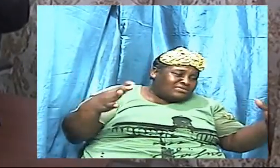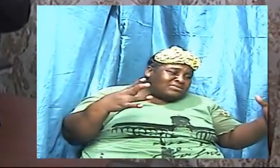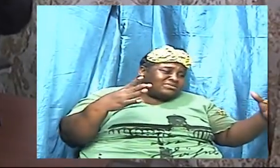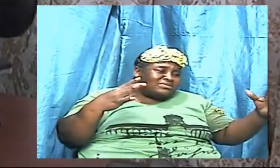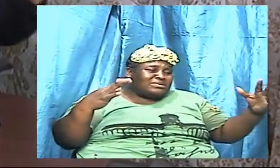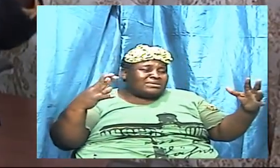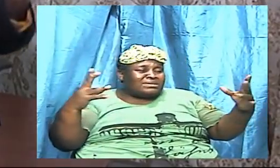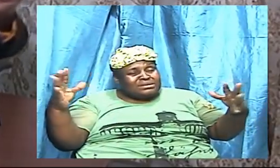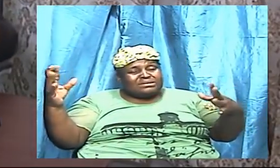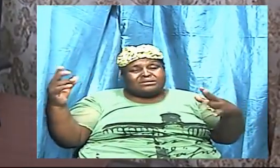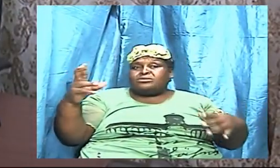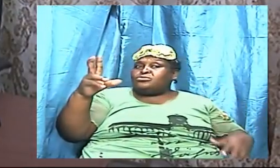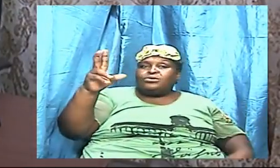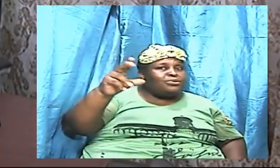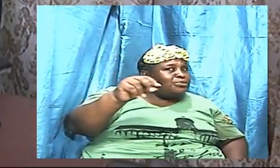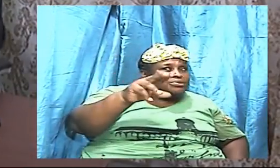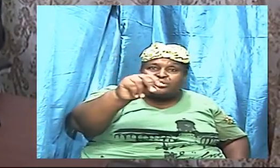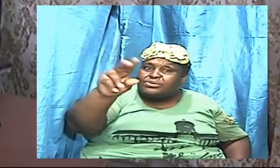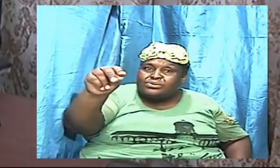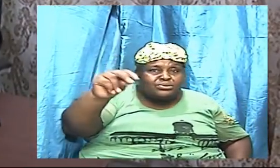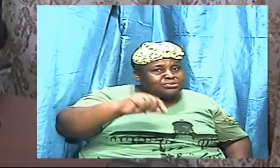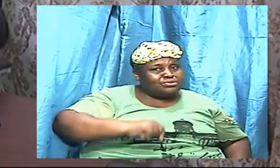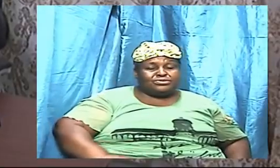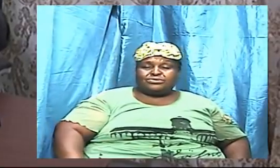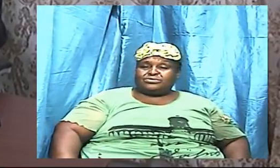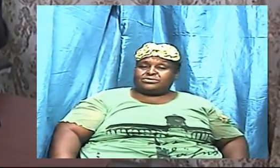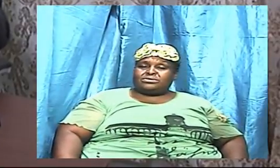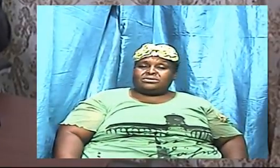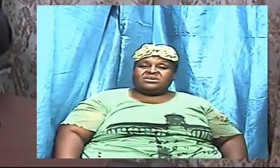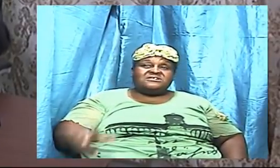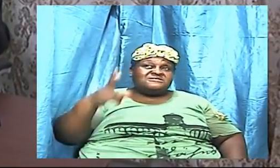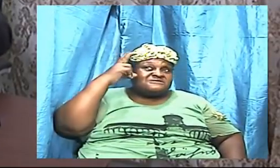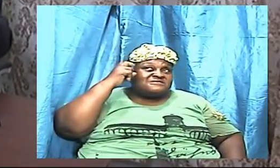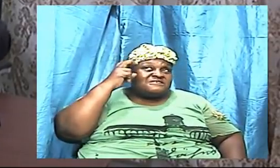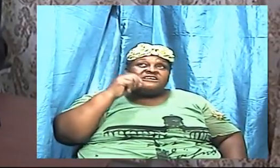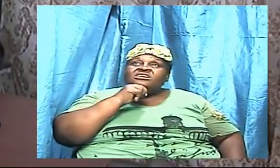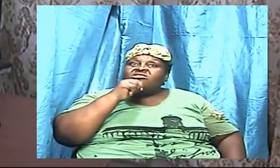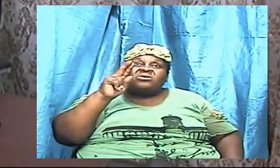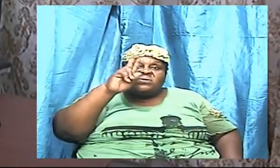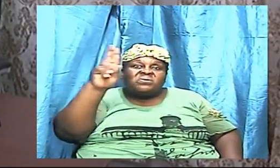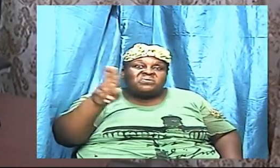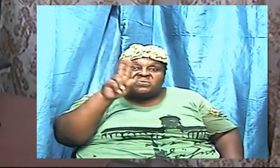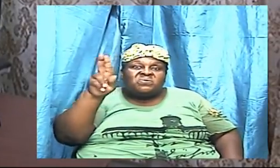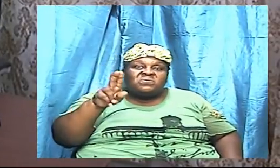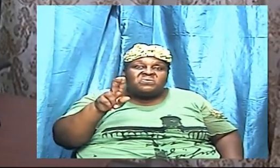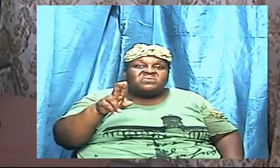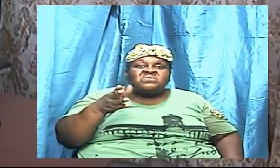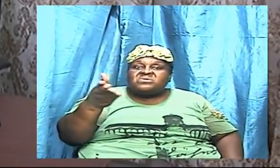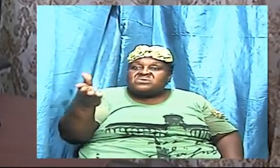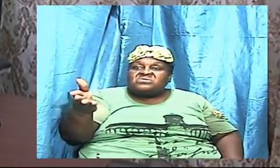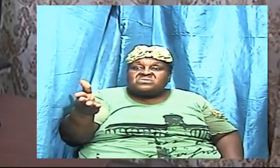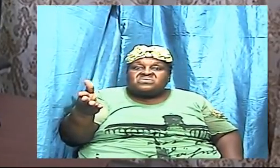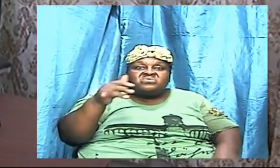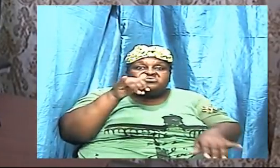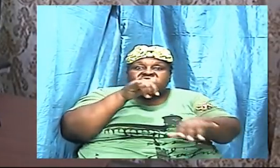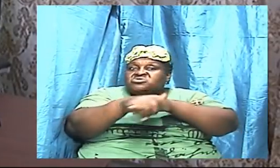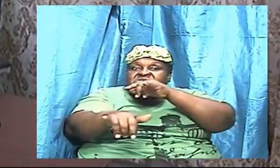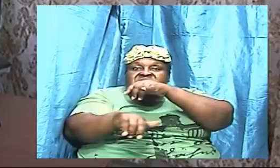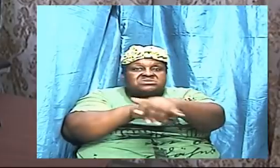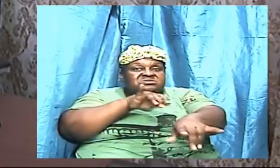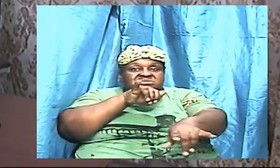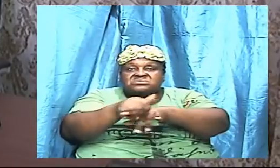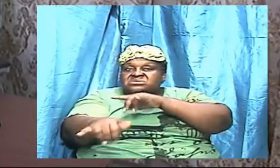can push this off I will make it no he's not going to use those strategies I want us to understand and I said it before